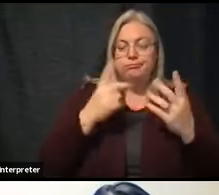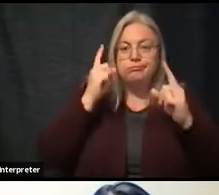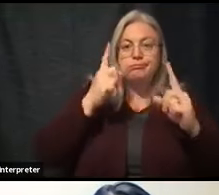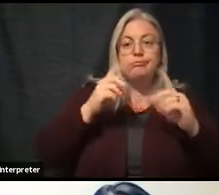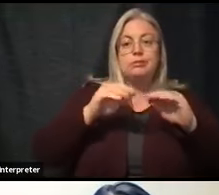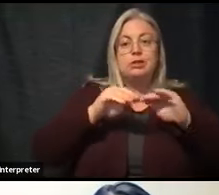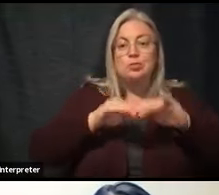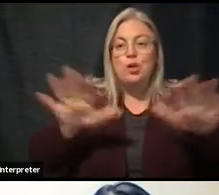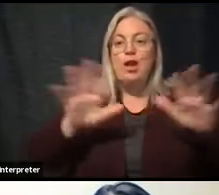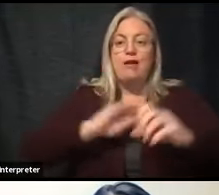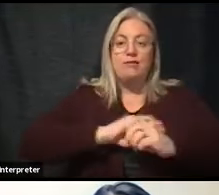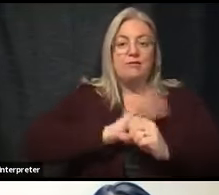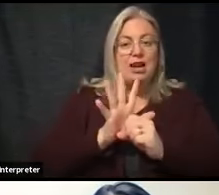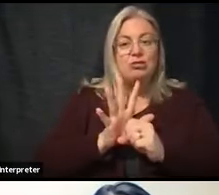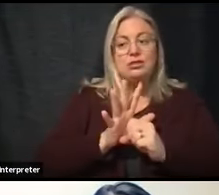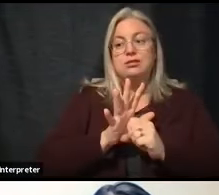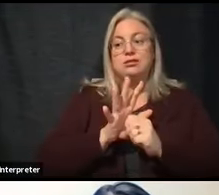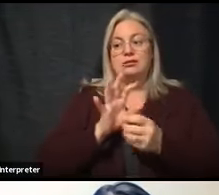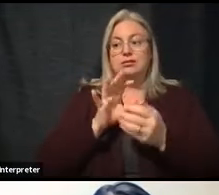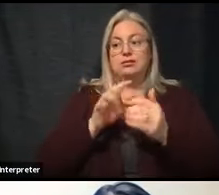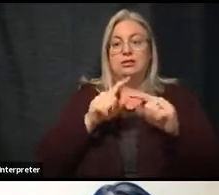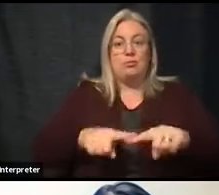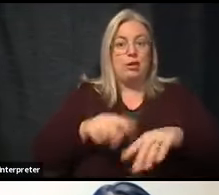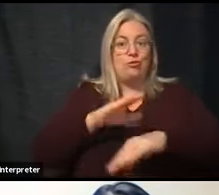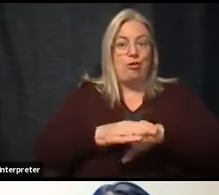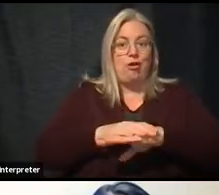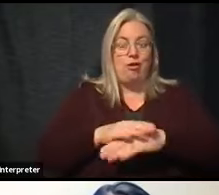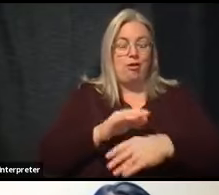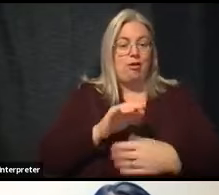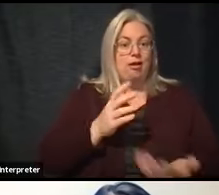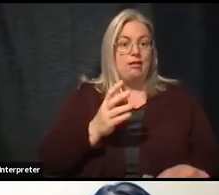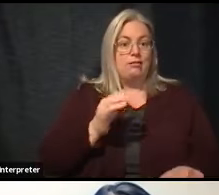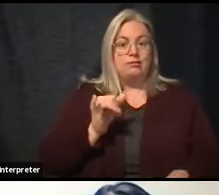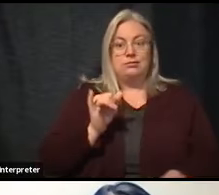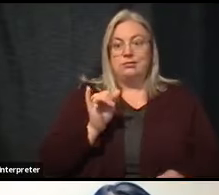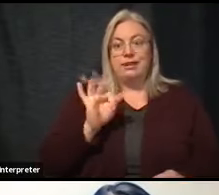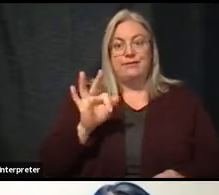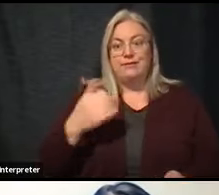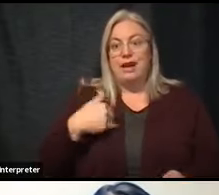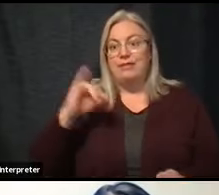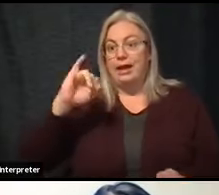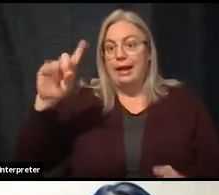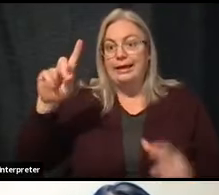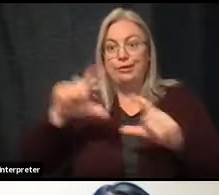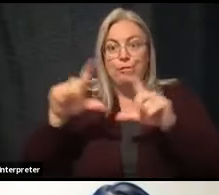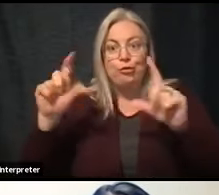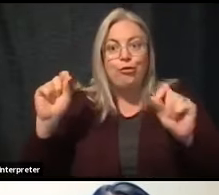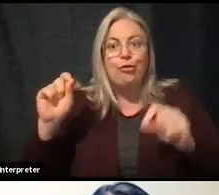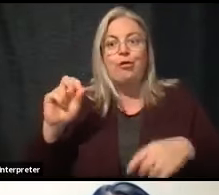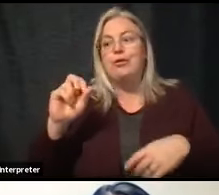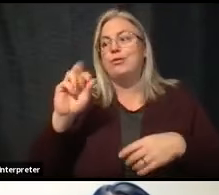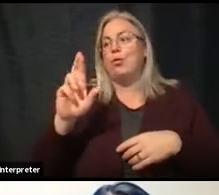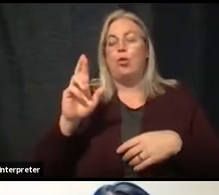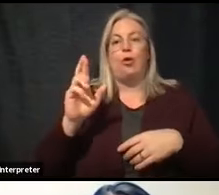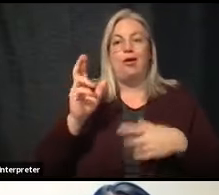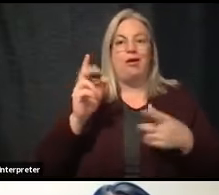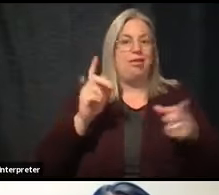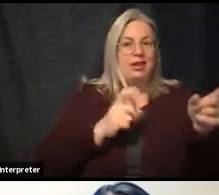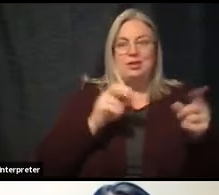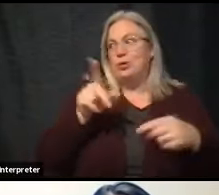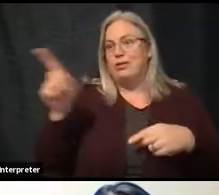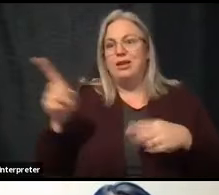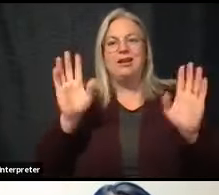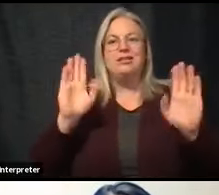that has anything to do with whether you have an ID card or you do this or you do that. So